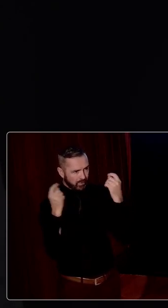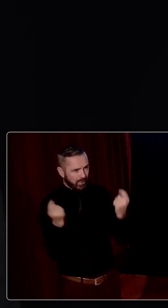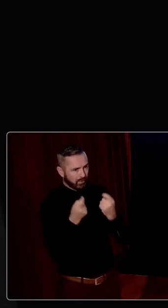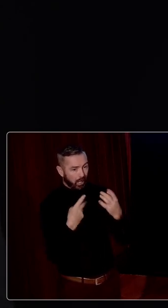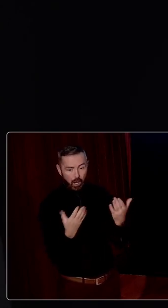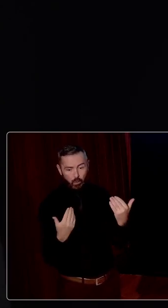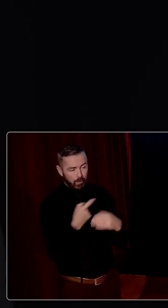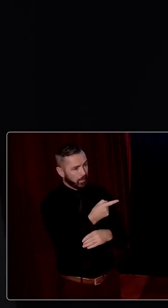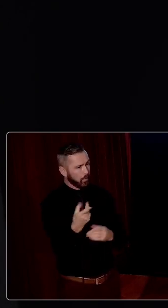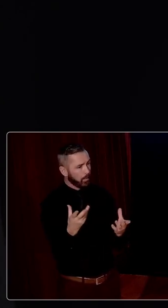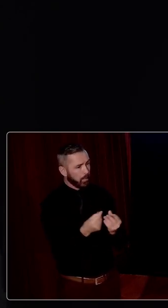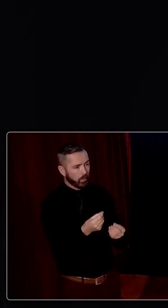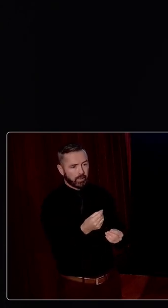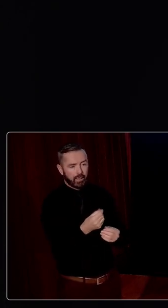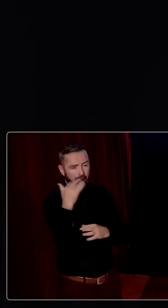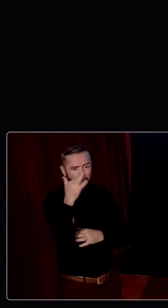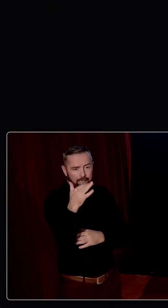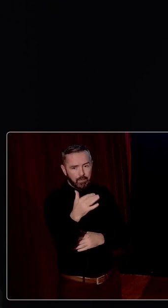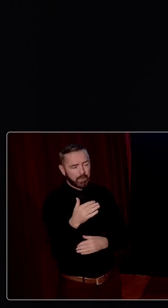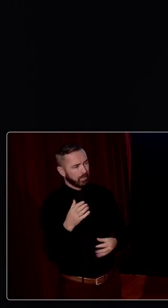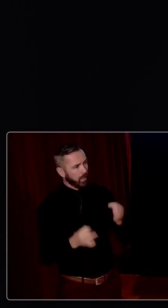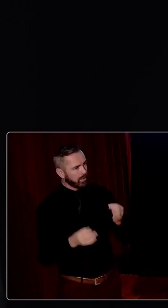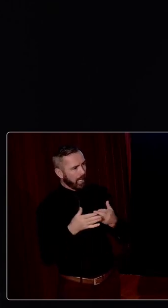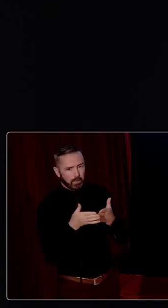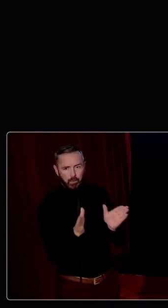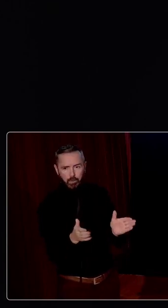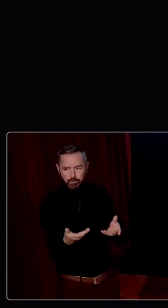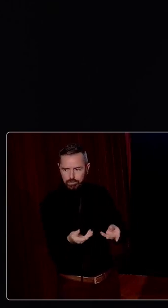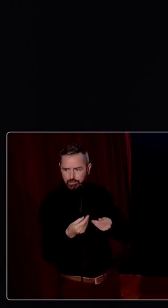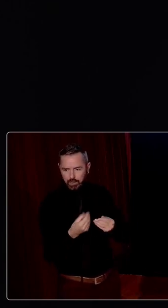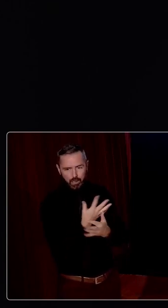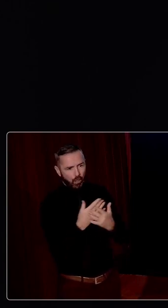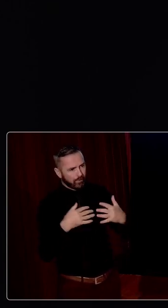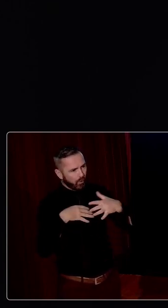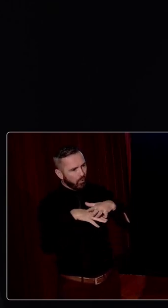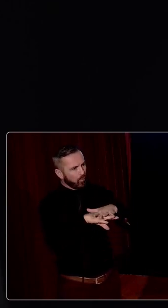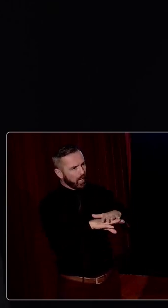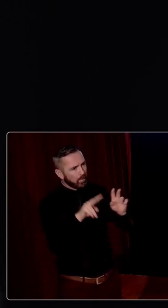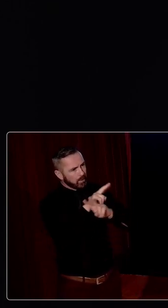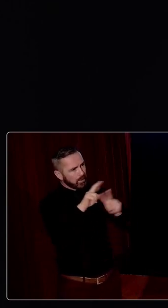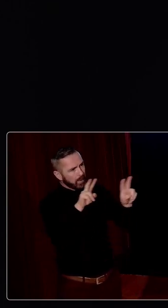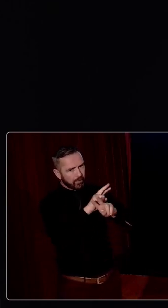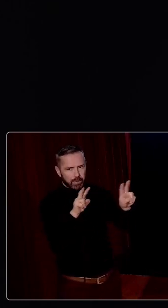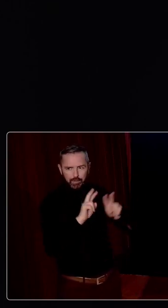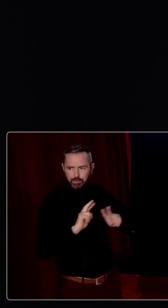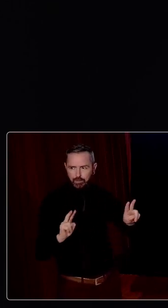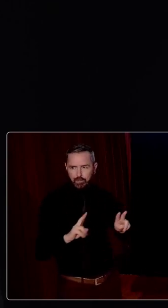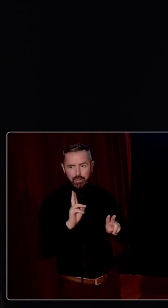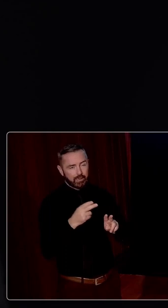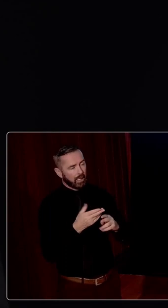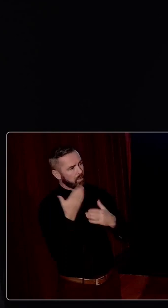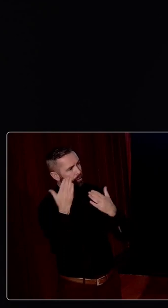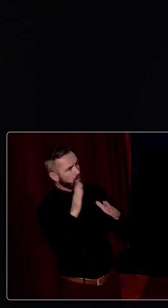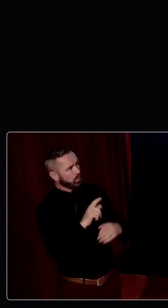academics, politicians and the public have brought where multiple overlapping and conflicting views can be aired in